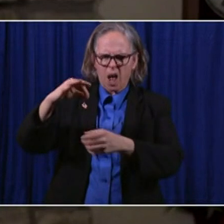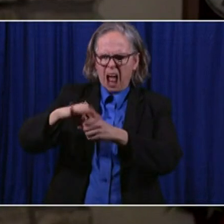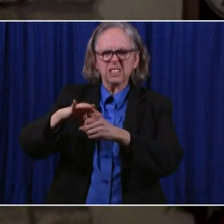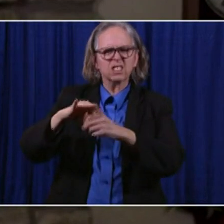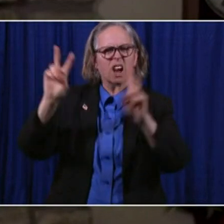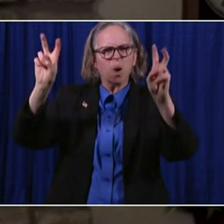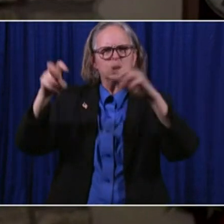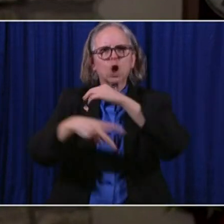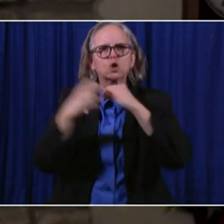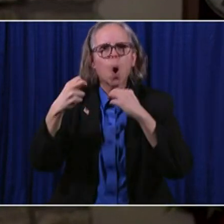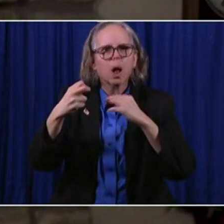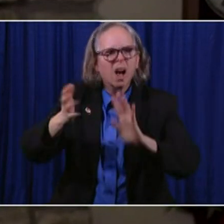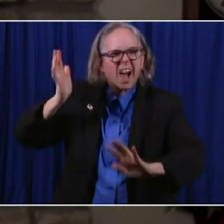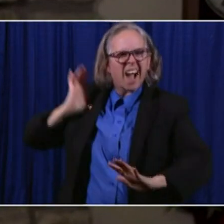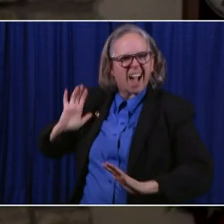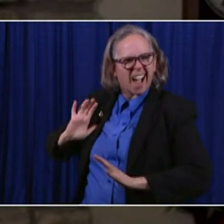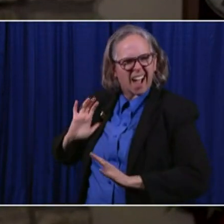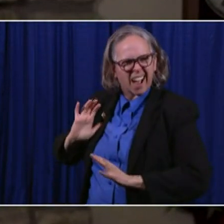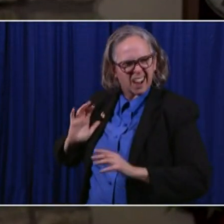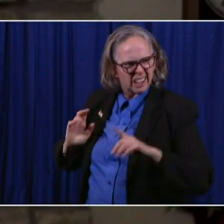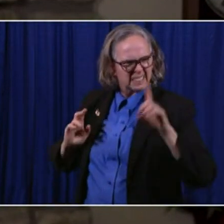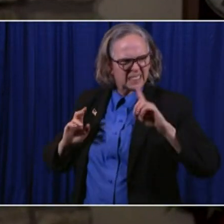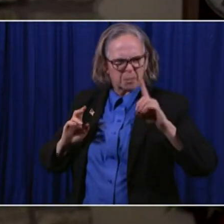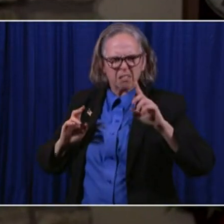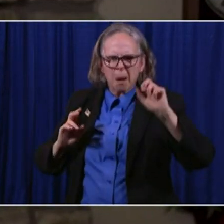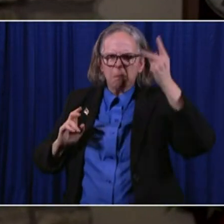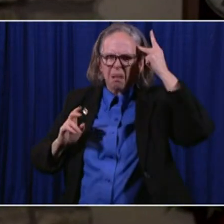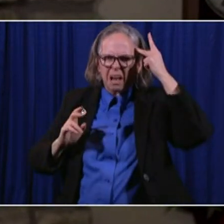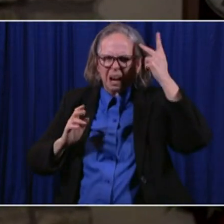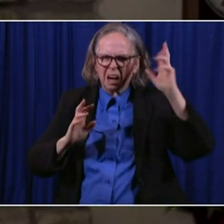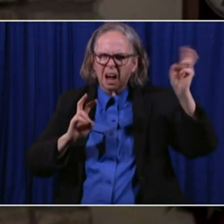by the Democrat political machine in Chicago.